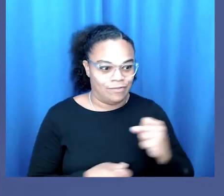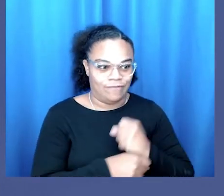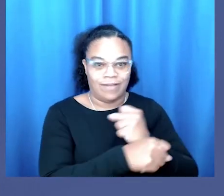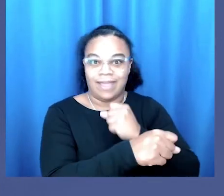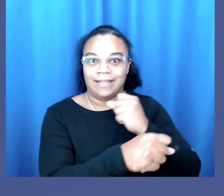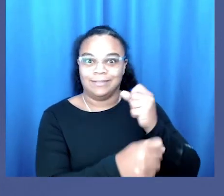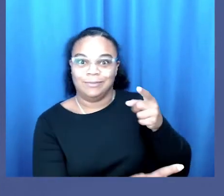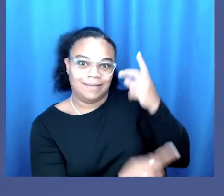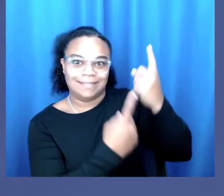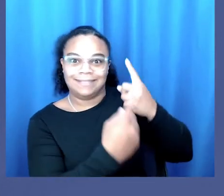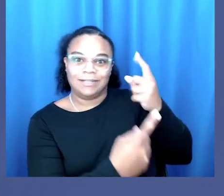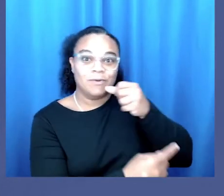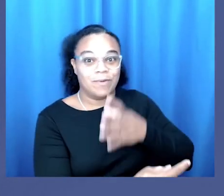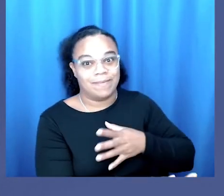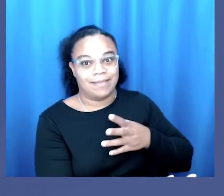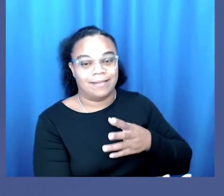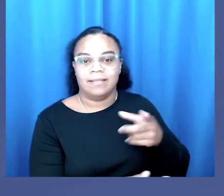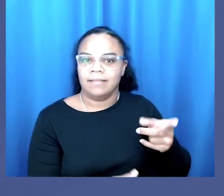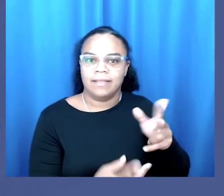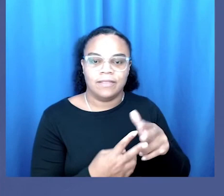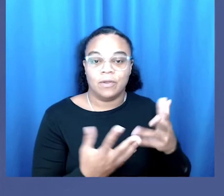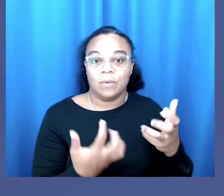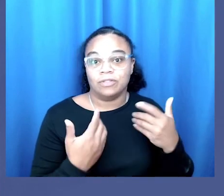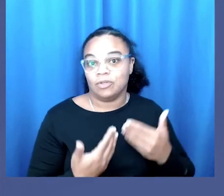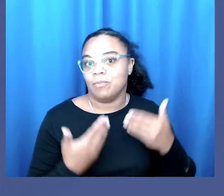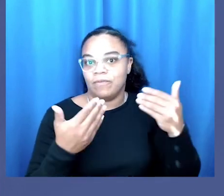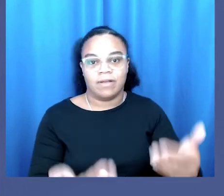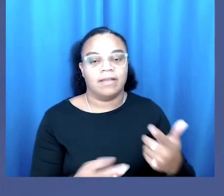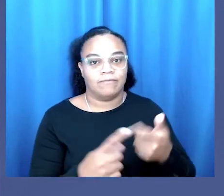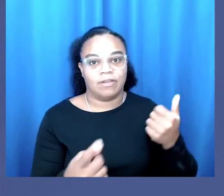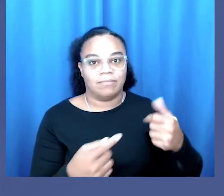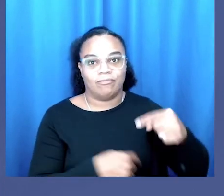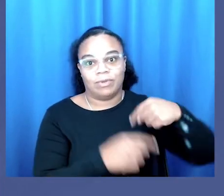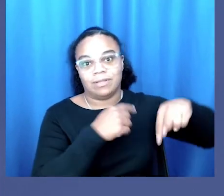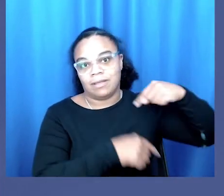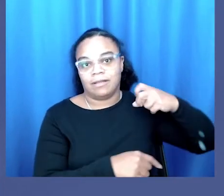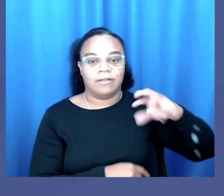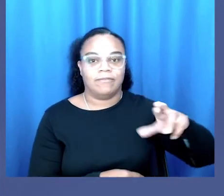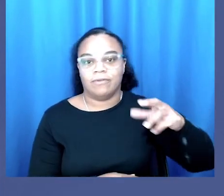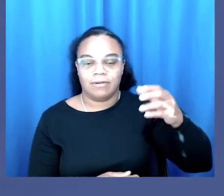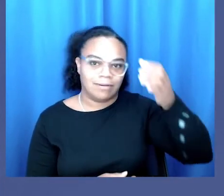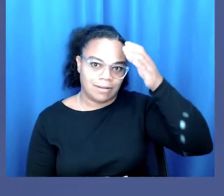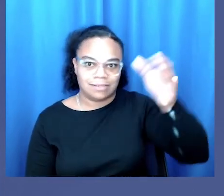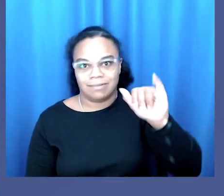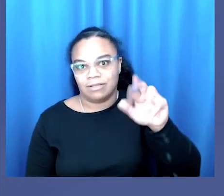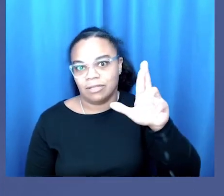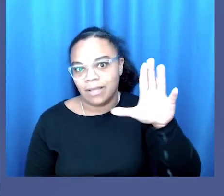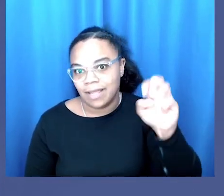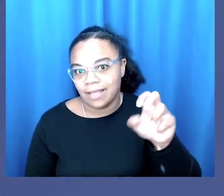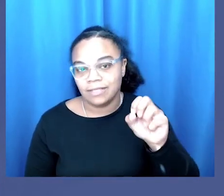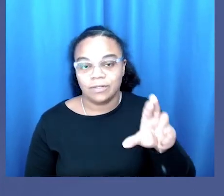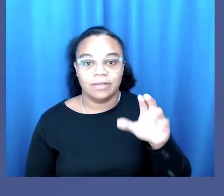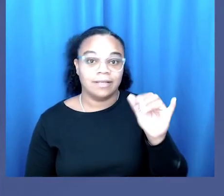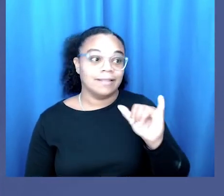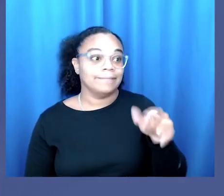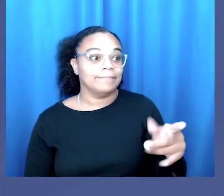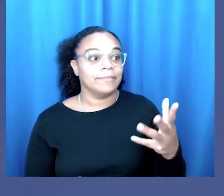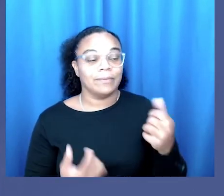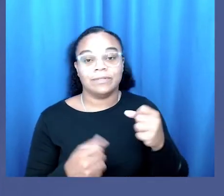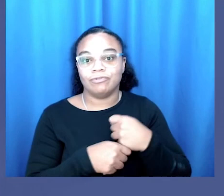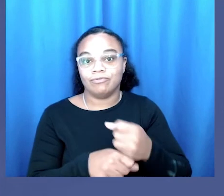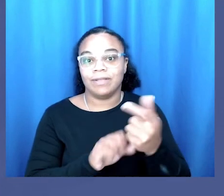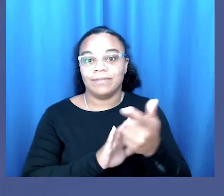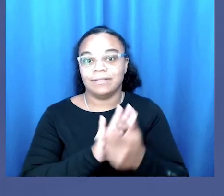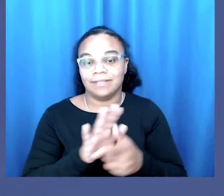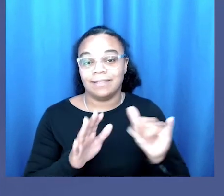considered women they either want to move on from what they consider reductive or essentialist concepts like race or like McKinnon